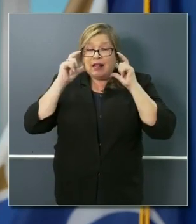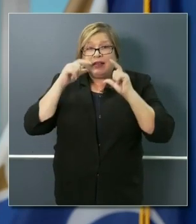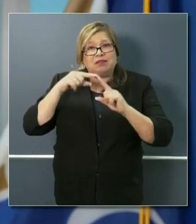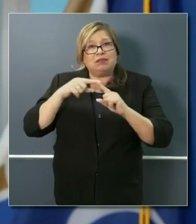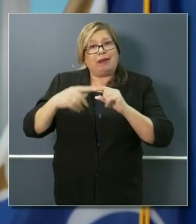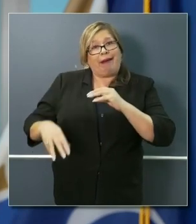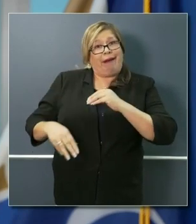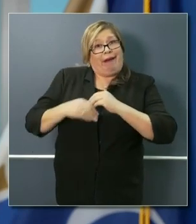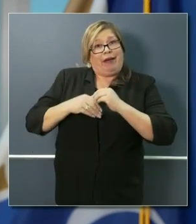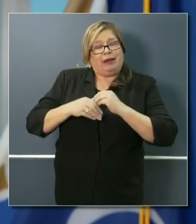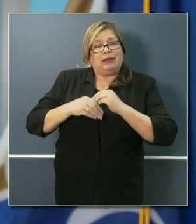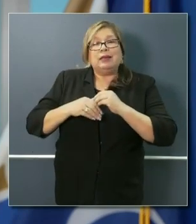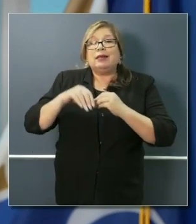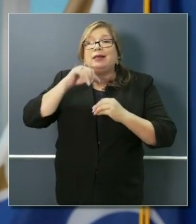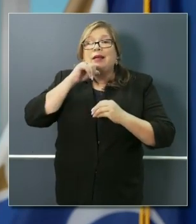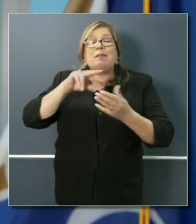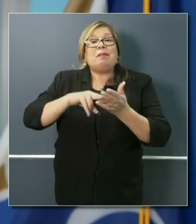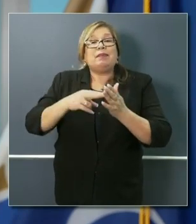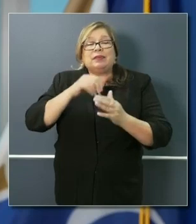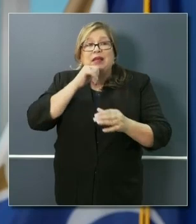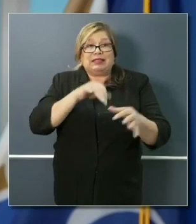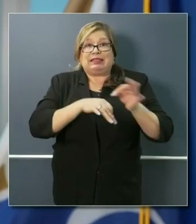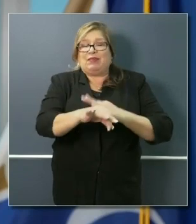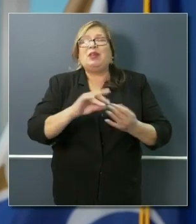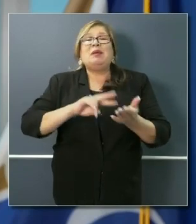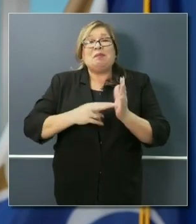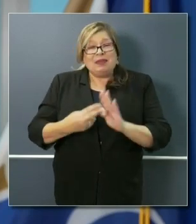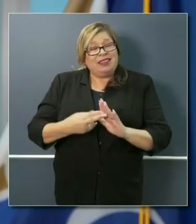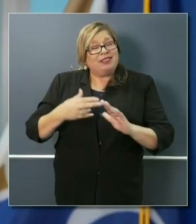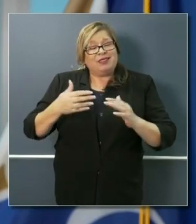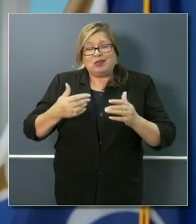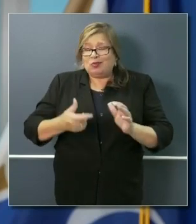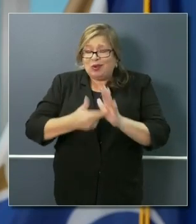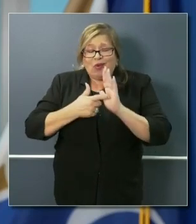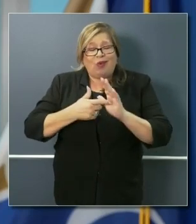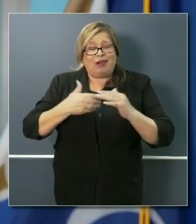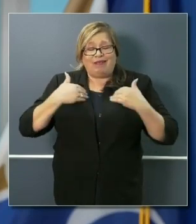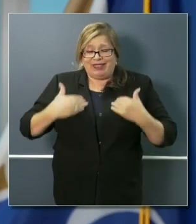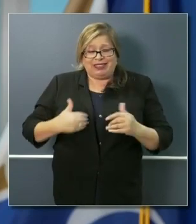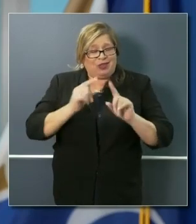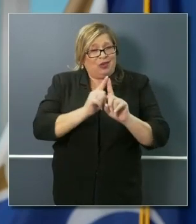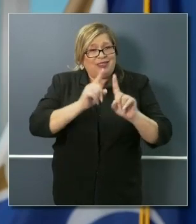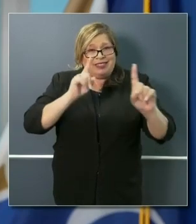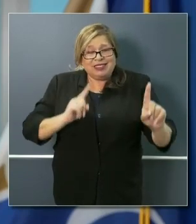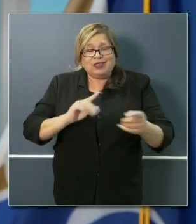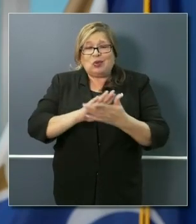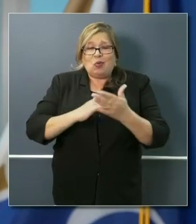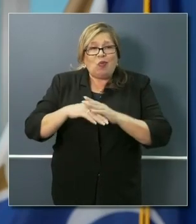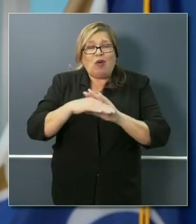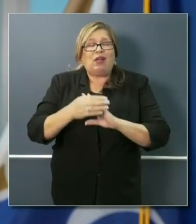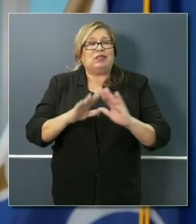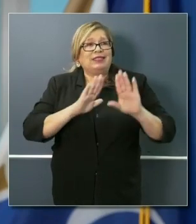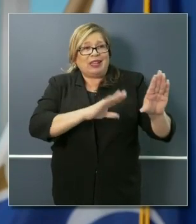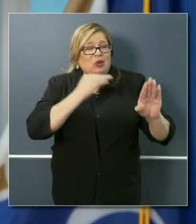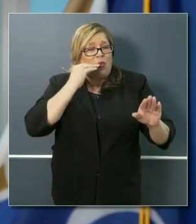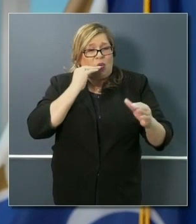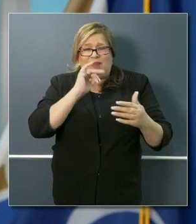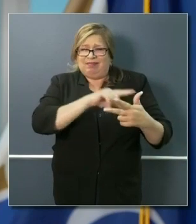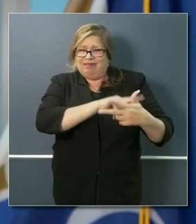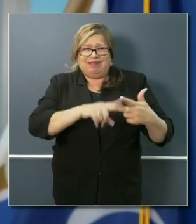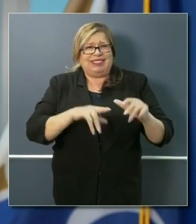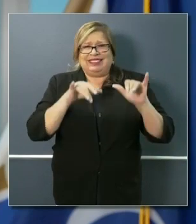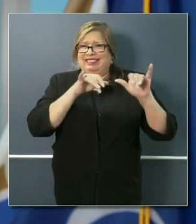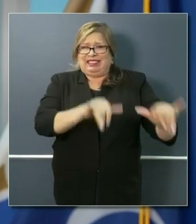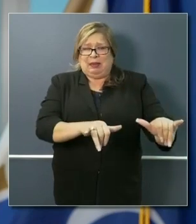substitute. I'll repeat that. Masks are not a substitute for physical distancing. That's crystal clear.